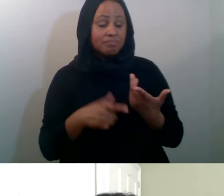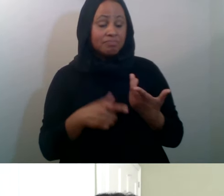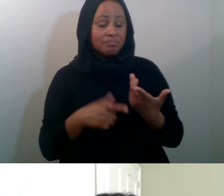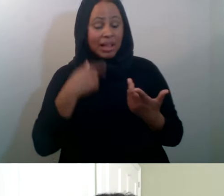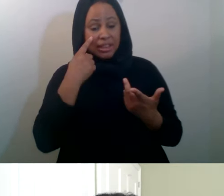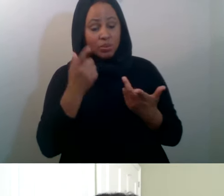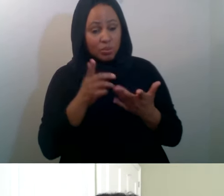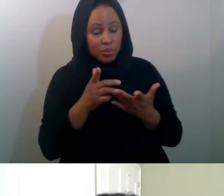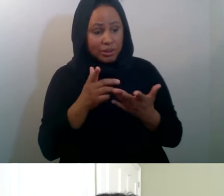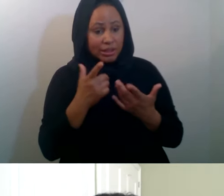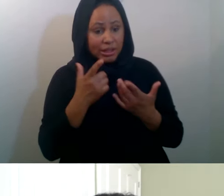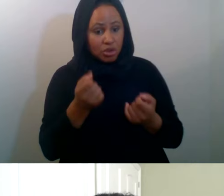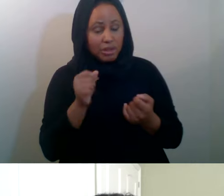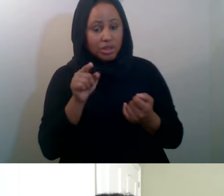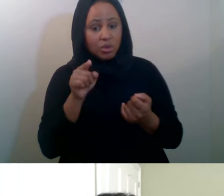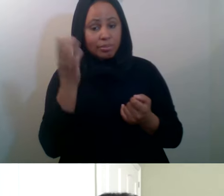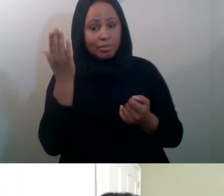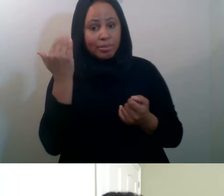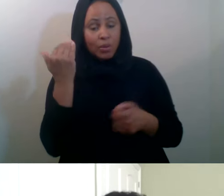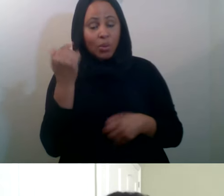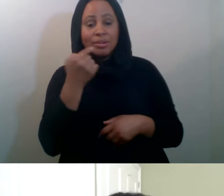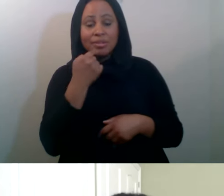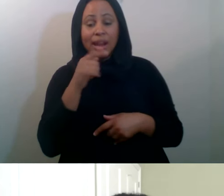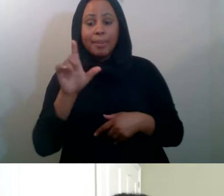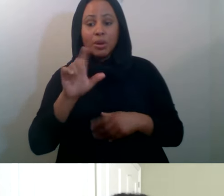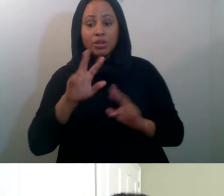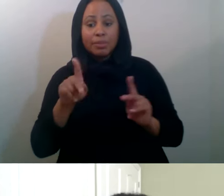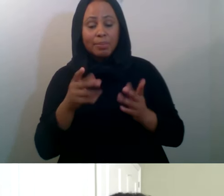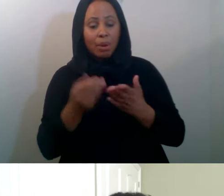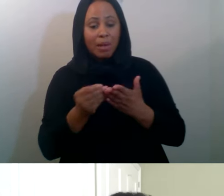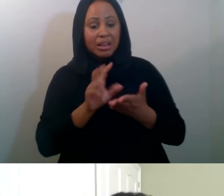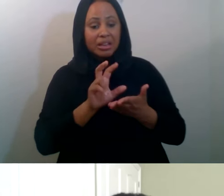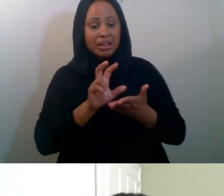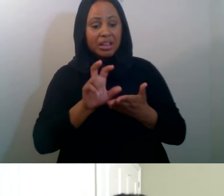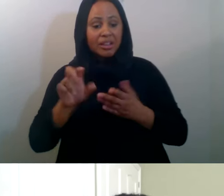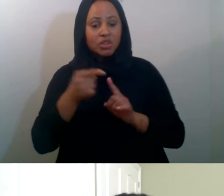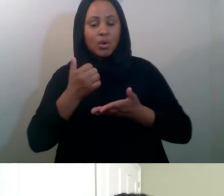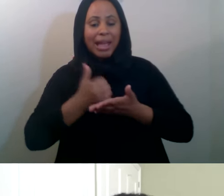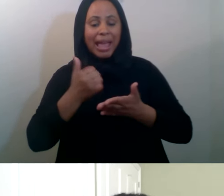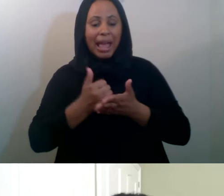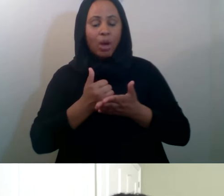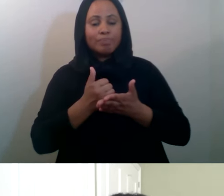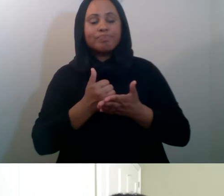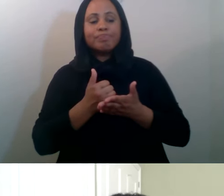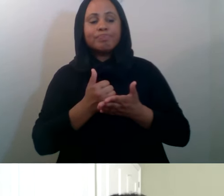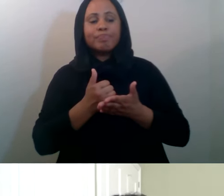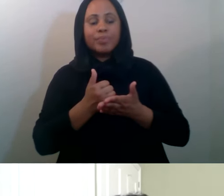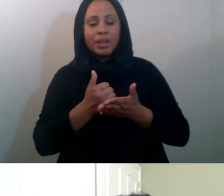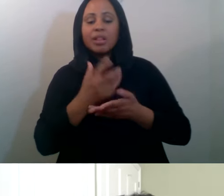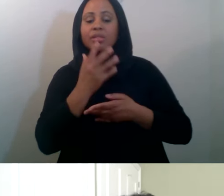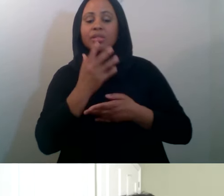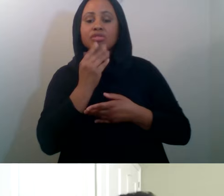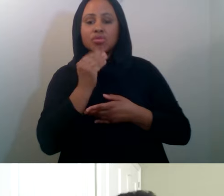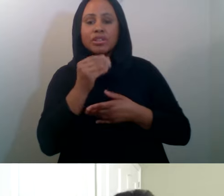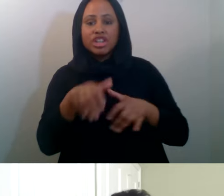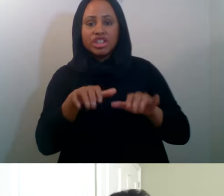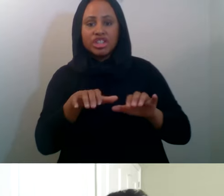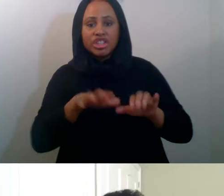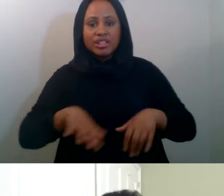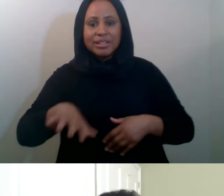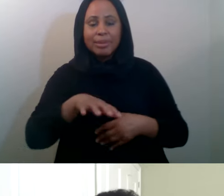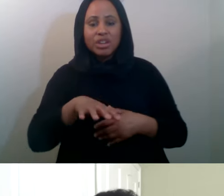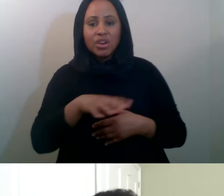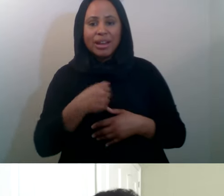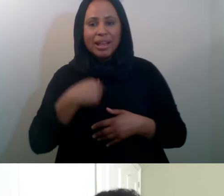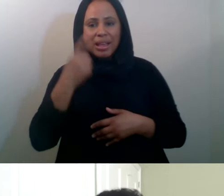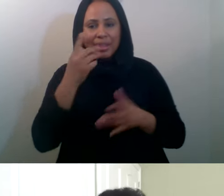for Jewish cemeteries. Um, I, I currently go to the Paul University and I'm part of the MSA or Nona's Umma there. And we actually, our room next door to our,